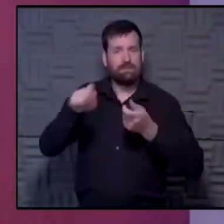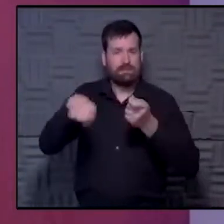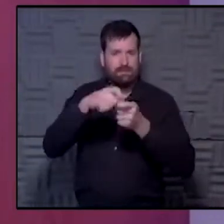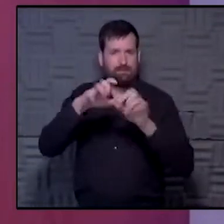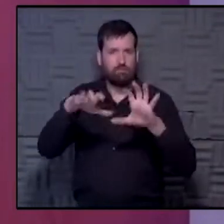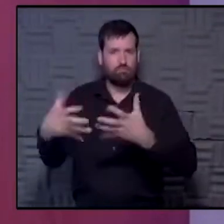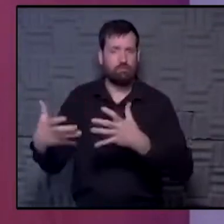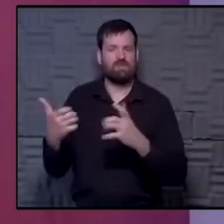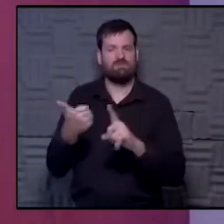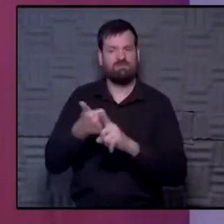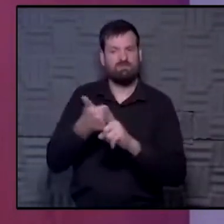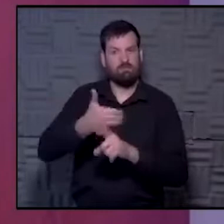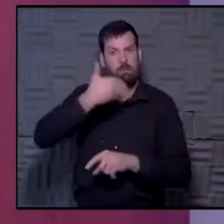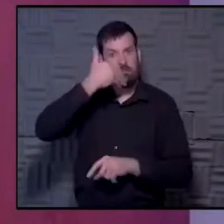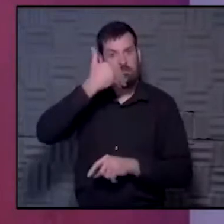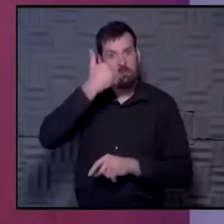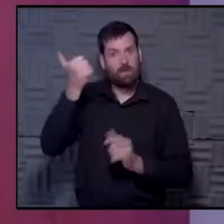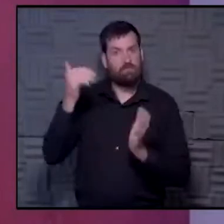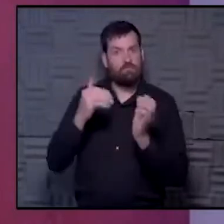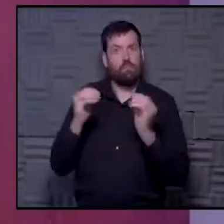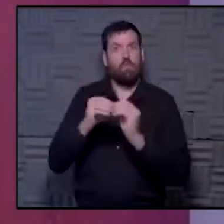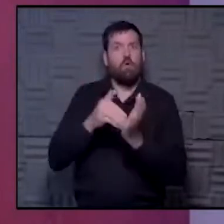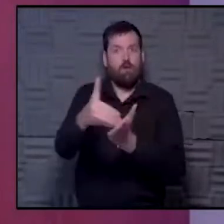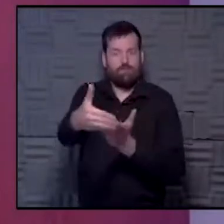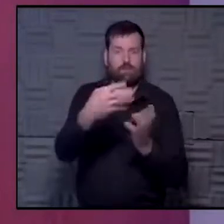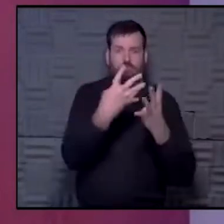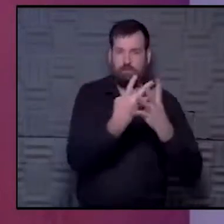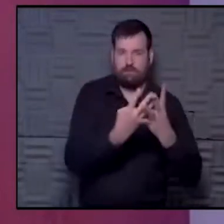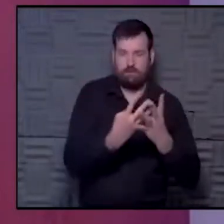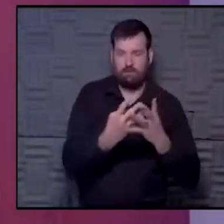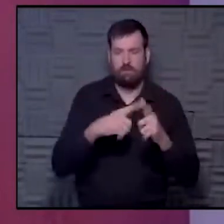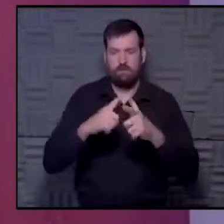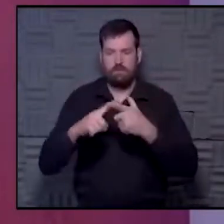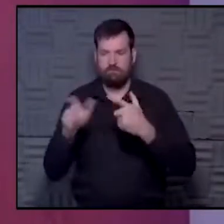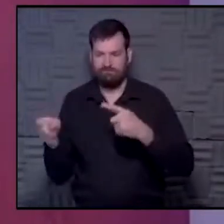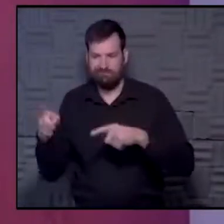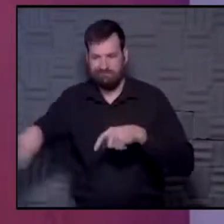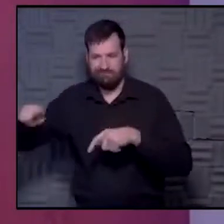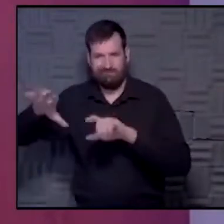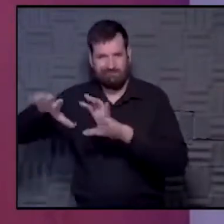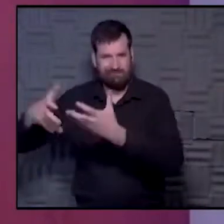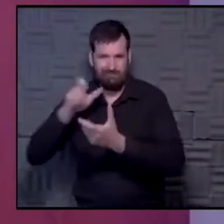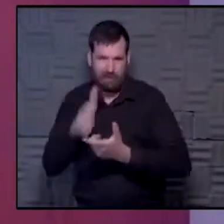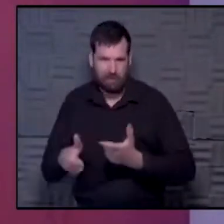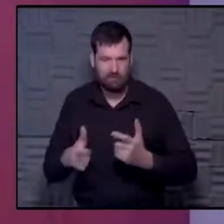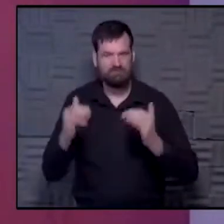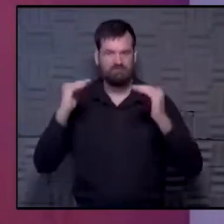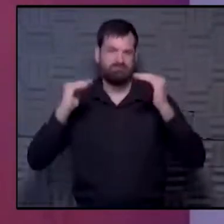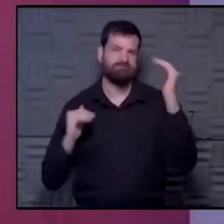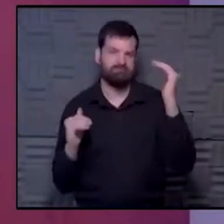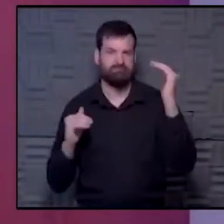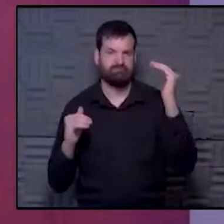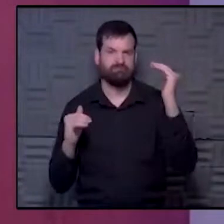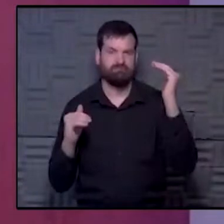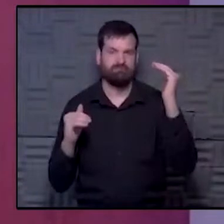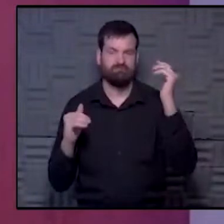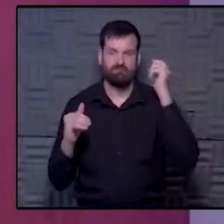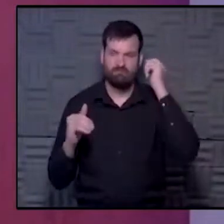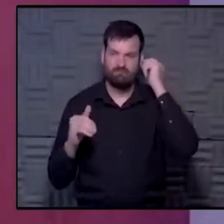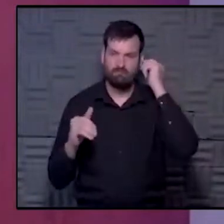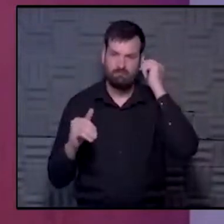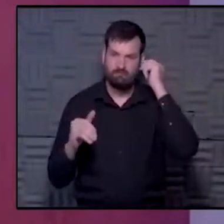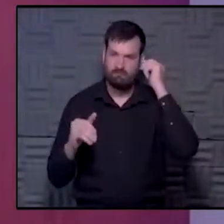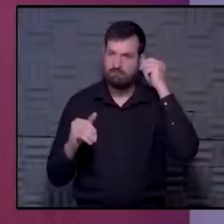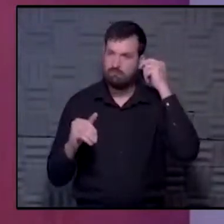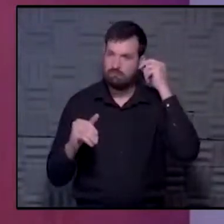had better rates of screening, and then certain groups did not have. So there's a gap in equity of cancer screening. And we wanted to see